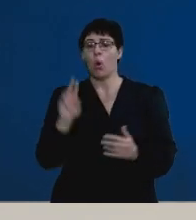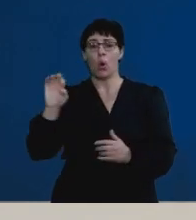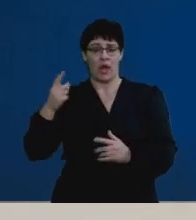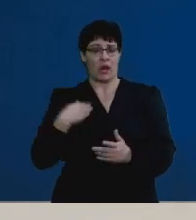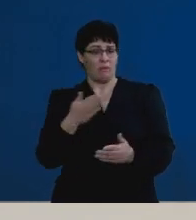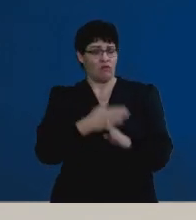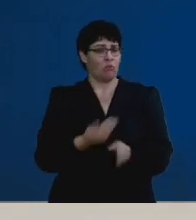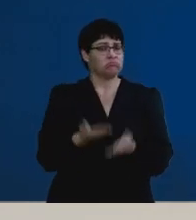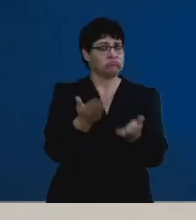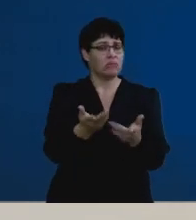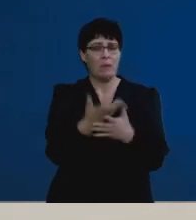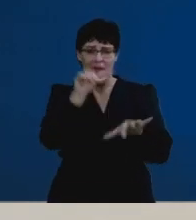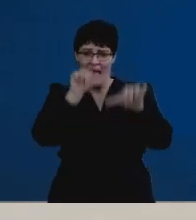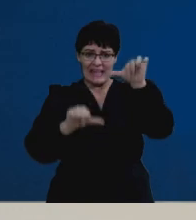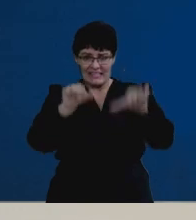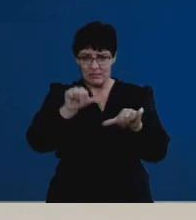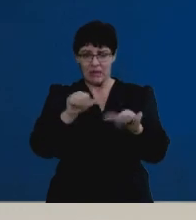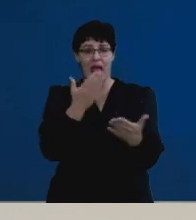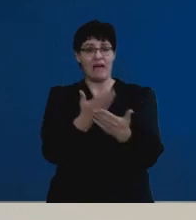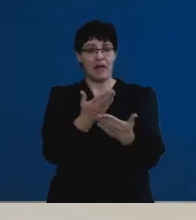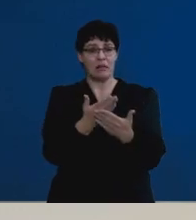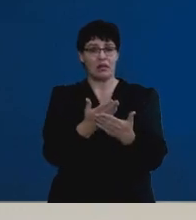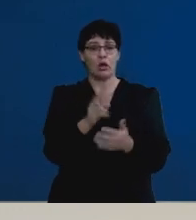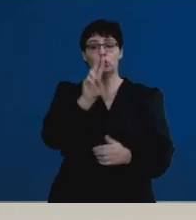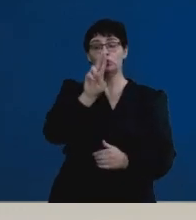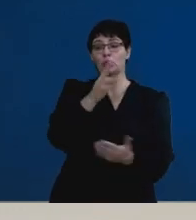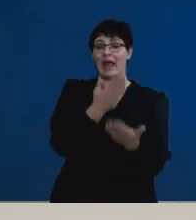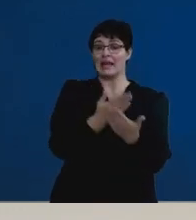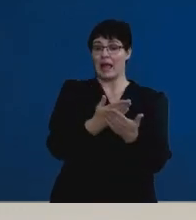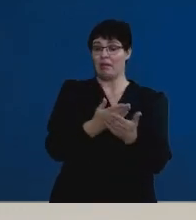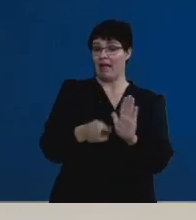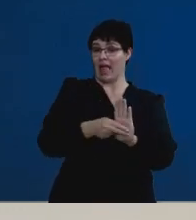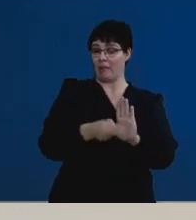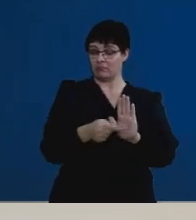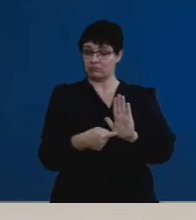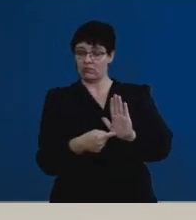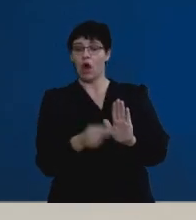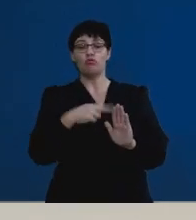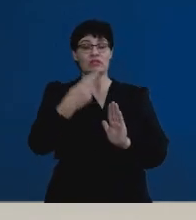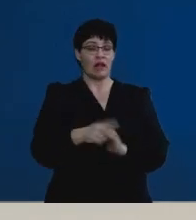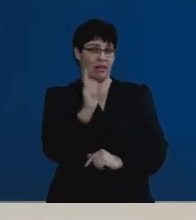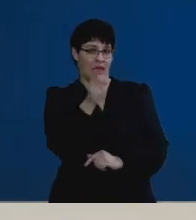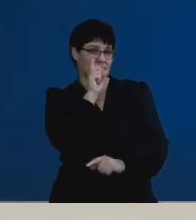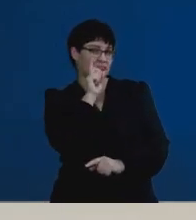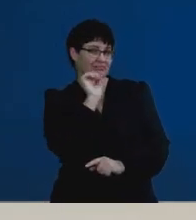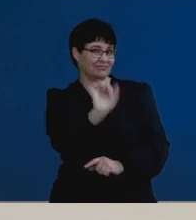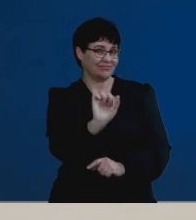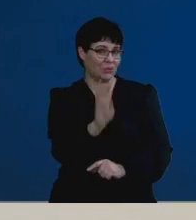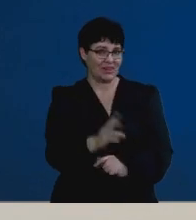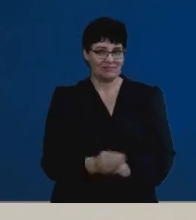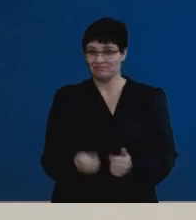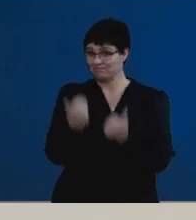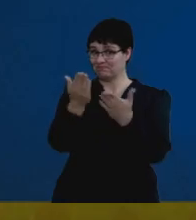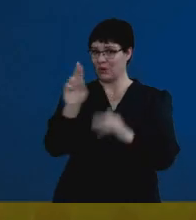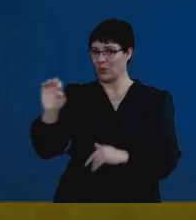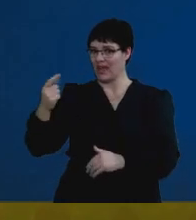to take part in the assessment that's available on the To Enable app, and we'll check your results later. Thank you, Yogan. Over